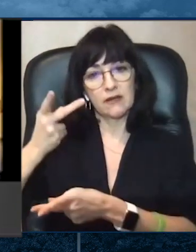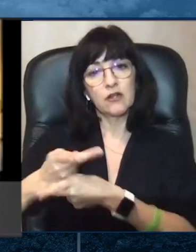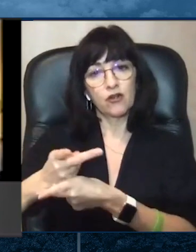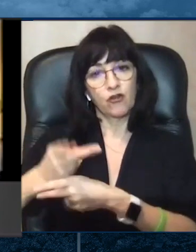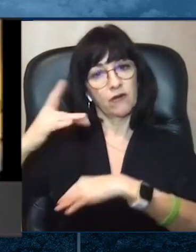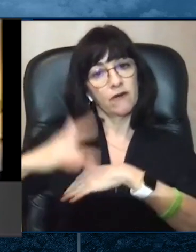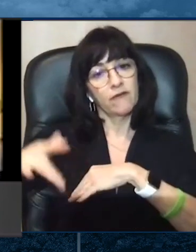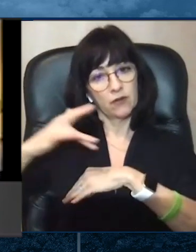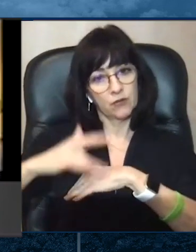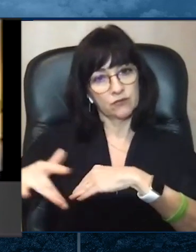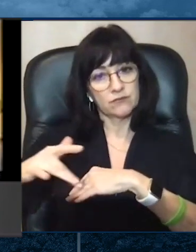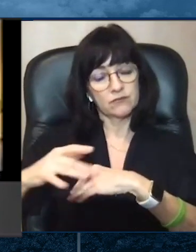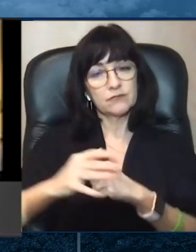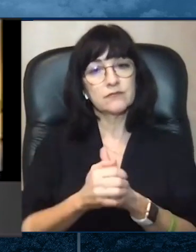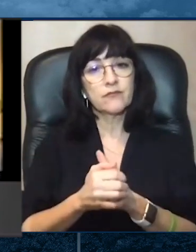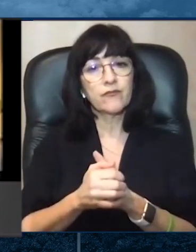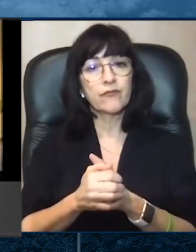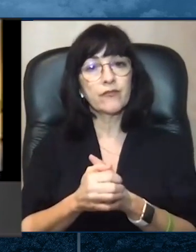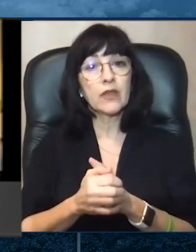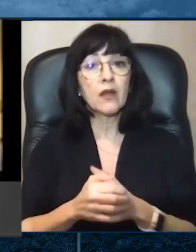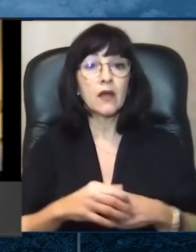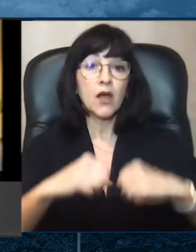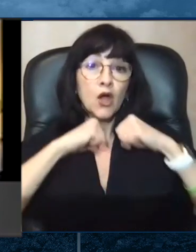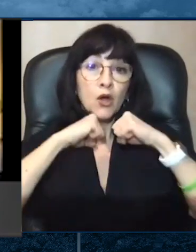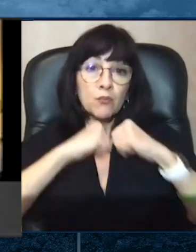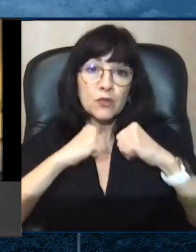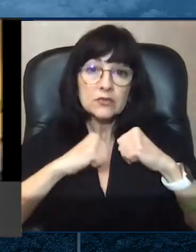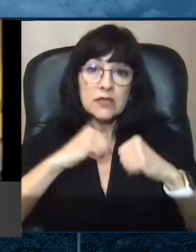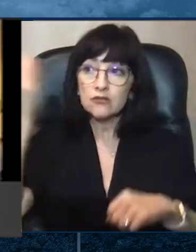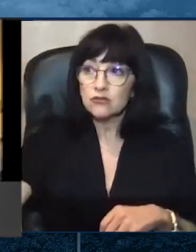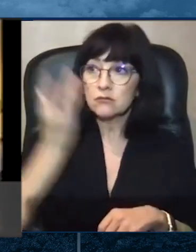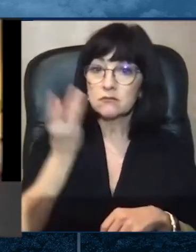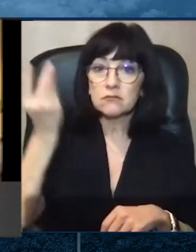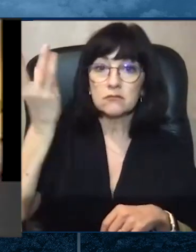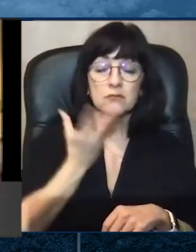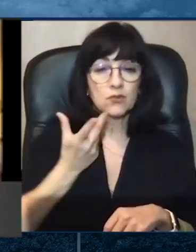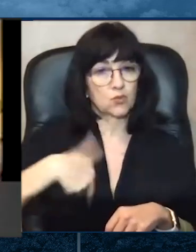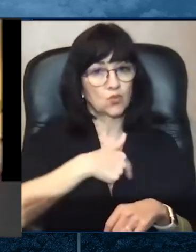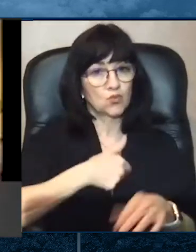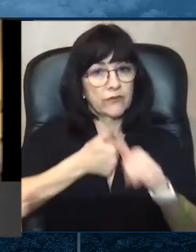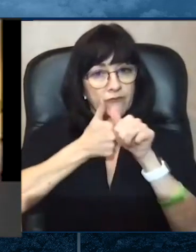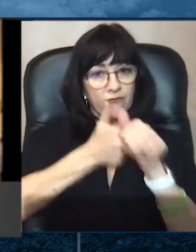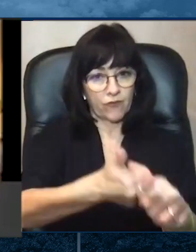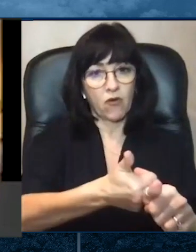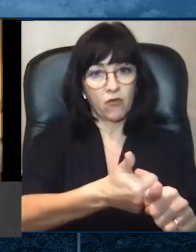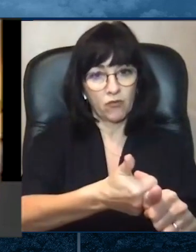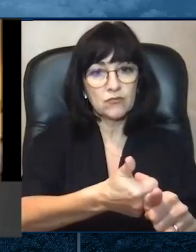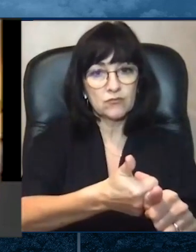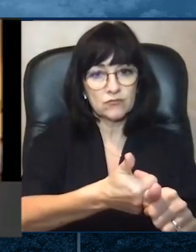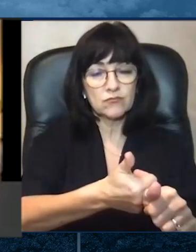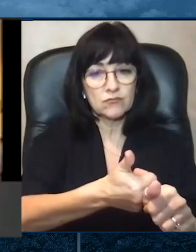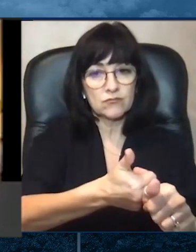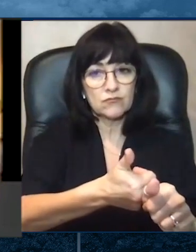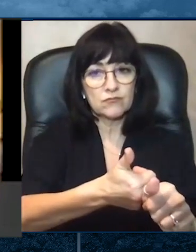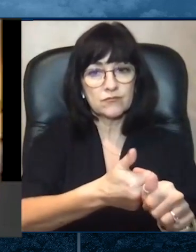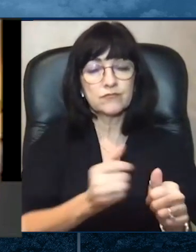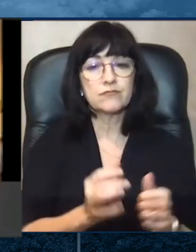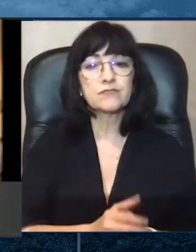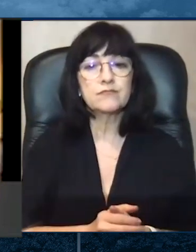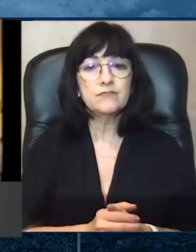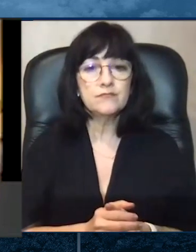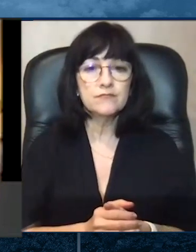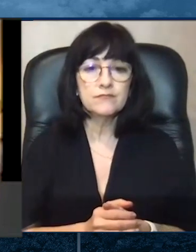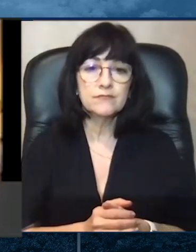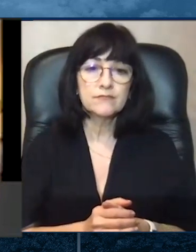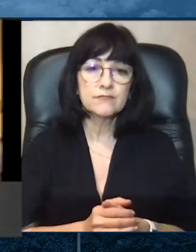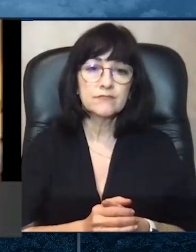gobernador y por el Departamento de Licencias de Cuidado de Niños. Para aquellos niños que están en la casa,